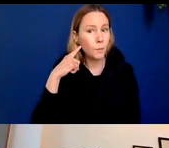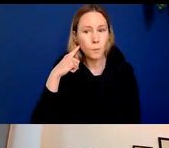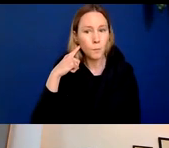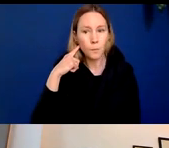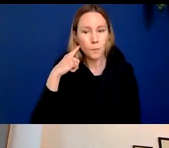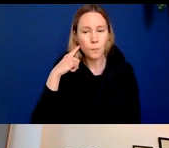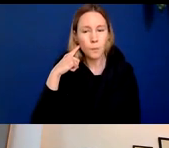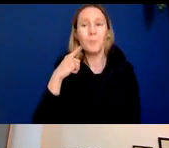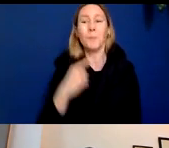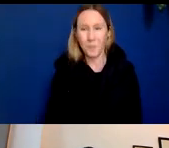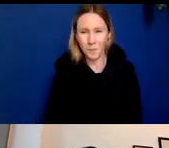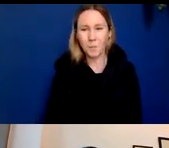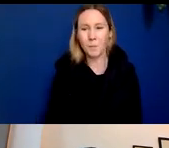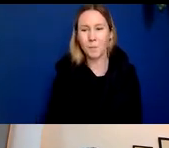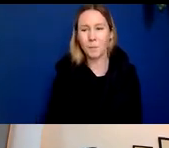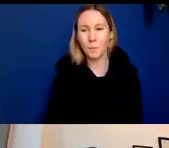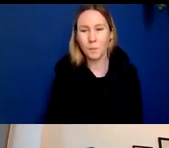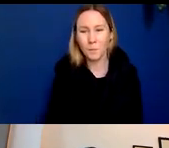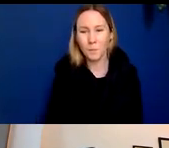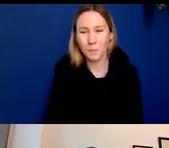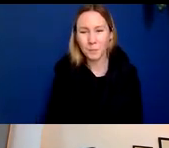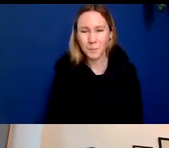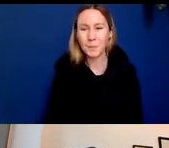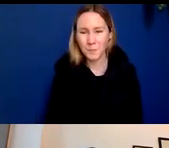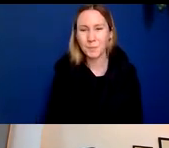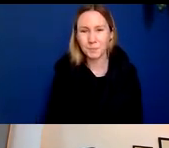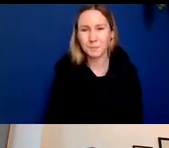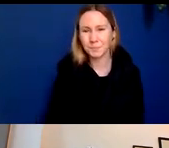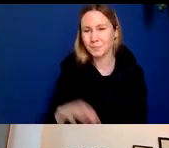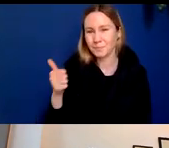I think you're muted, Peter. We can't, I can't hear you.